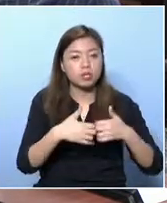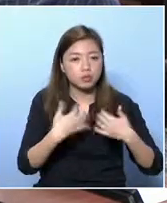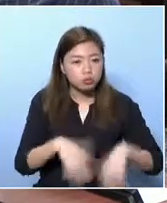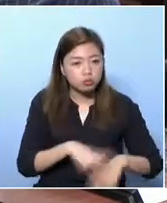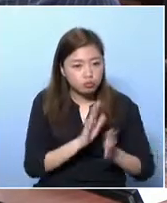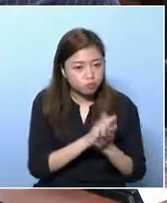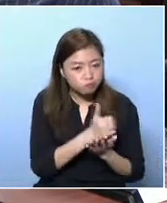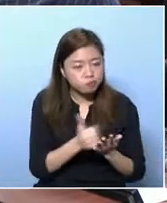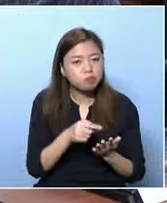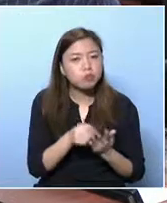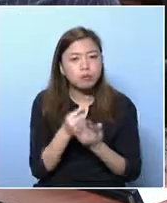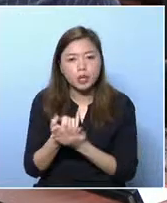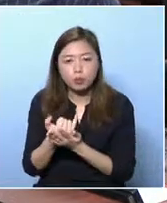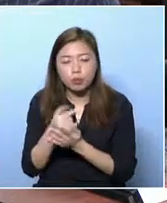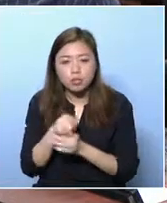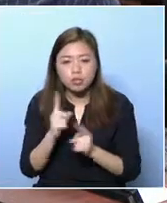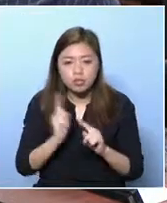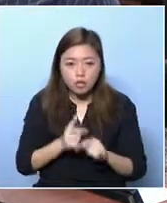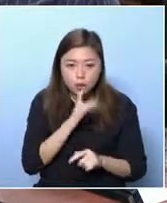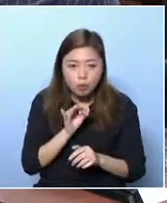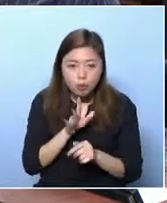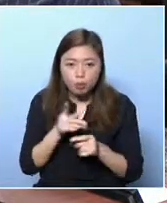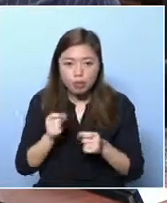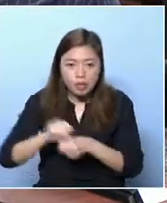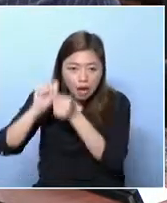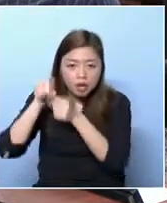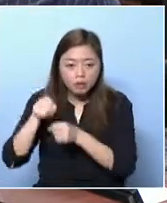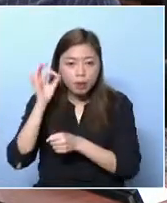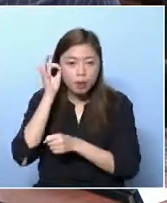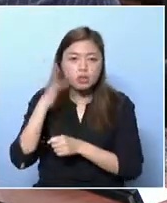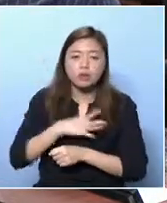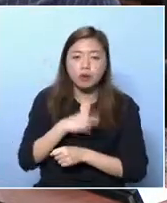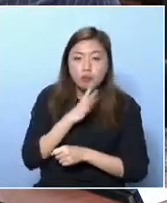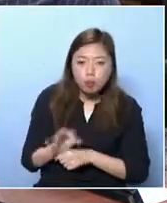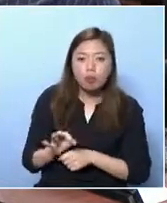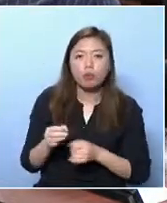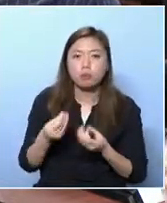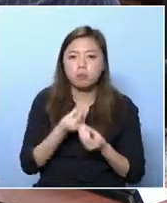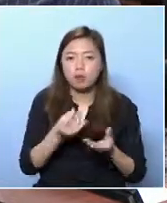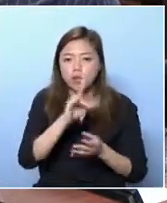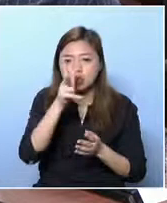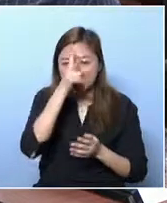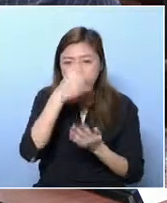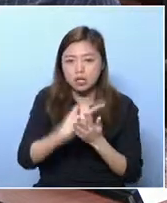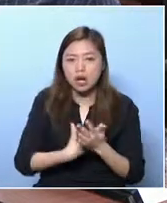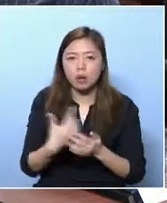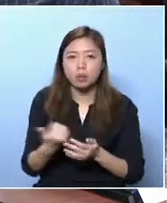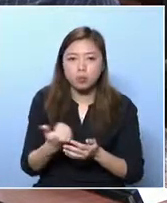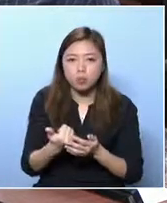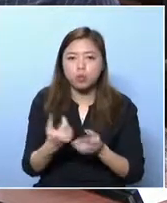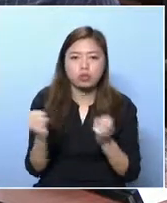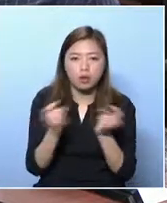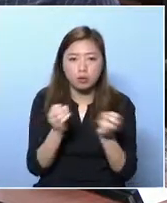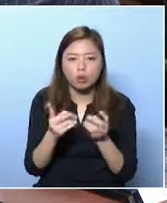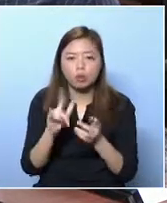assessment mechanism on policies to see whether any policy would